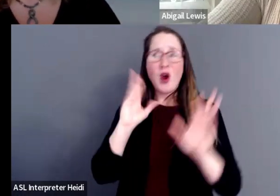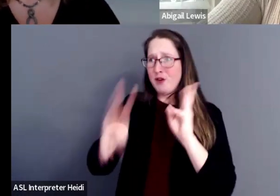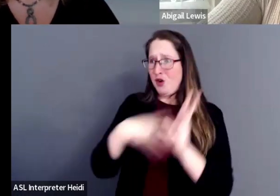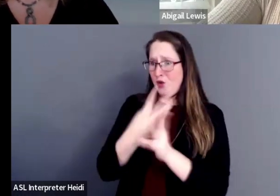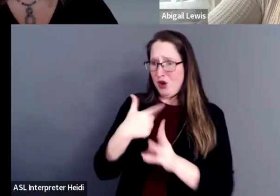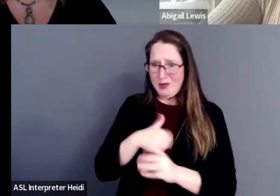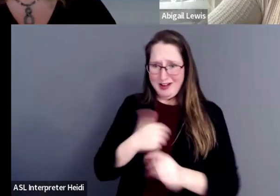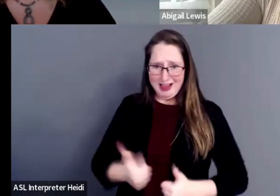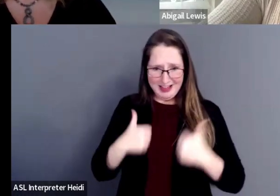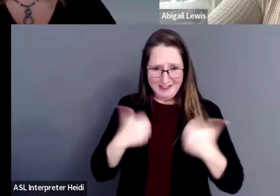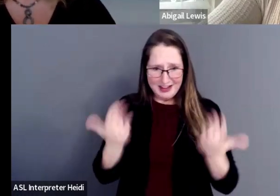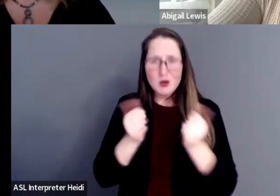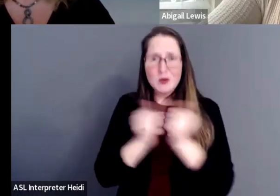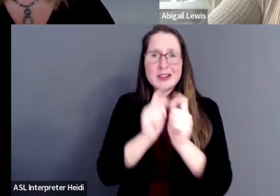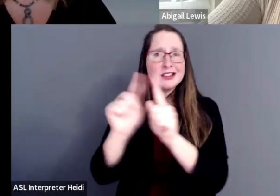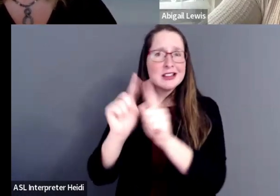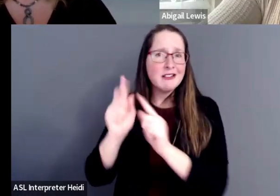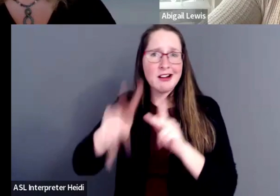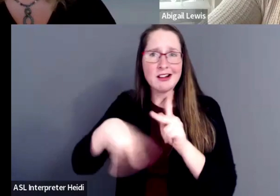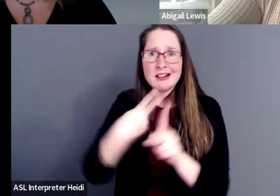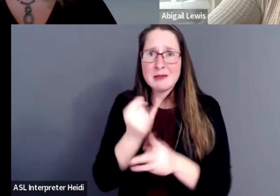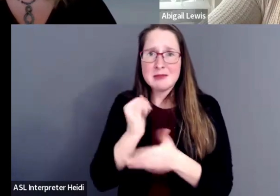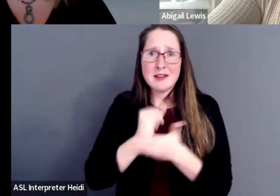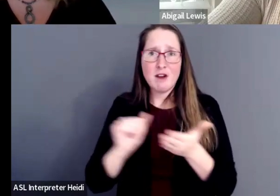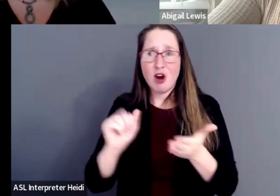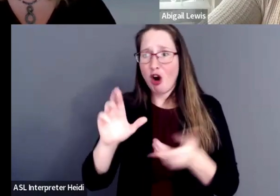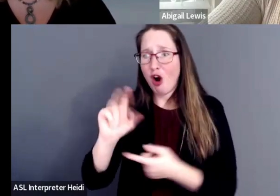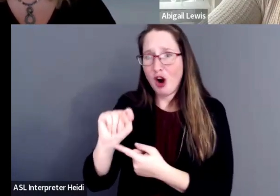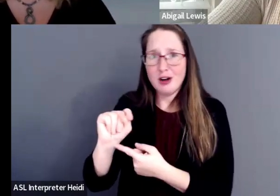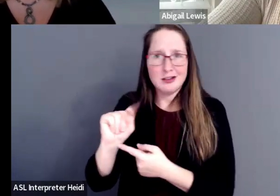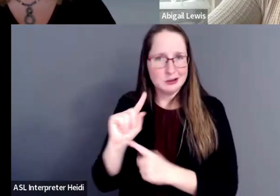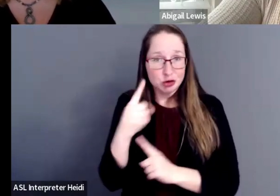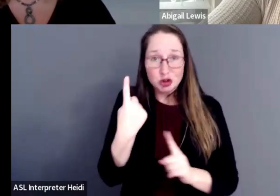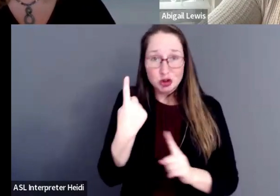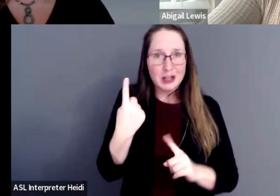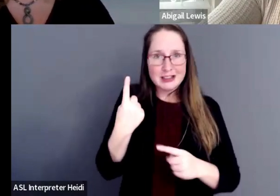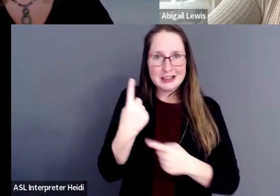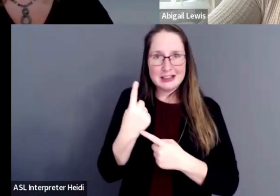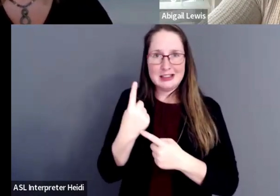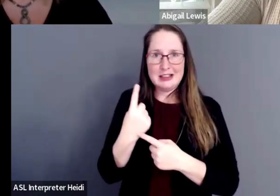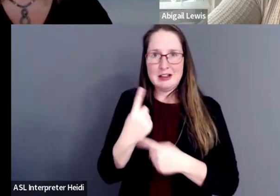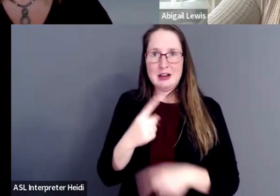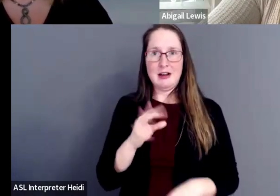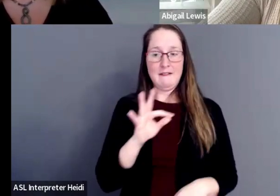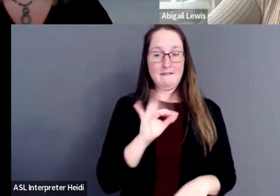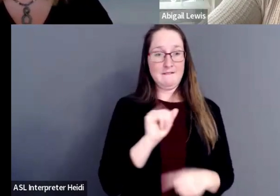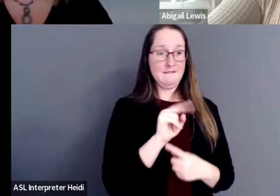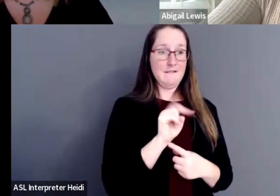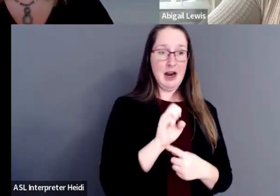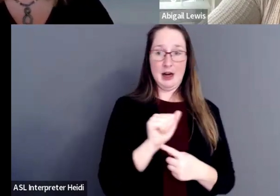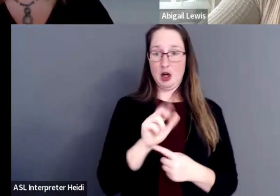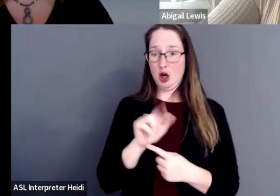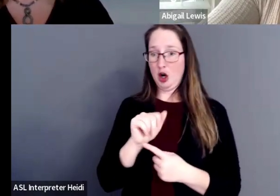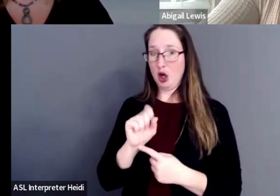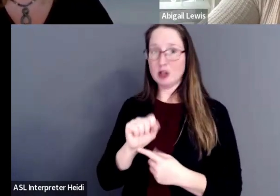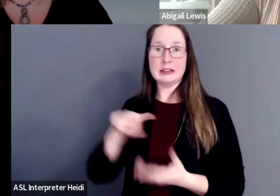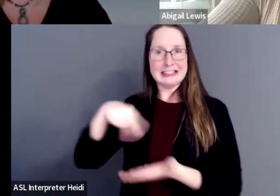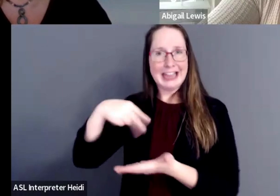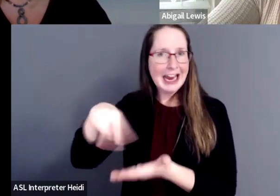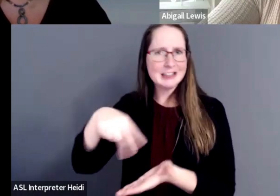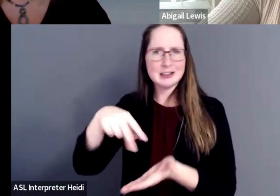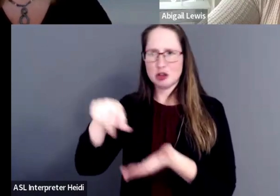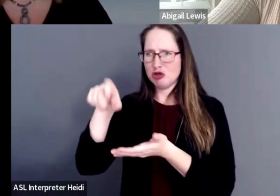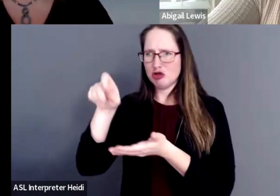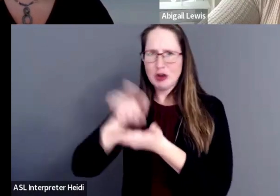terms of different types of art. And it's not just fine arts, it's dancing, it's writing,